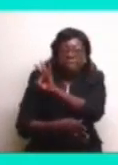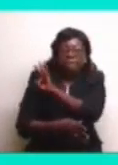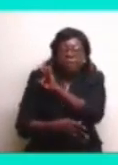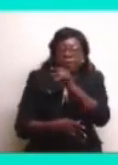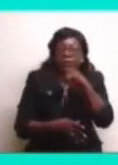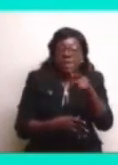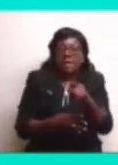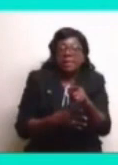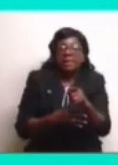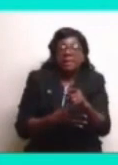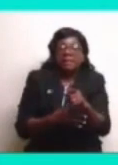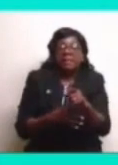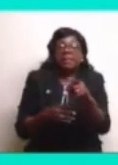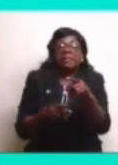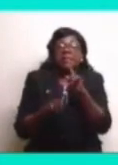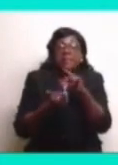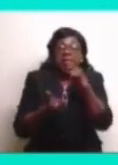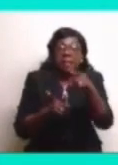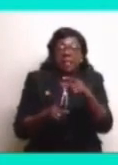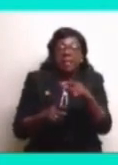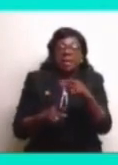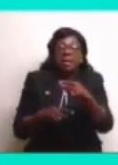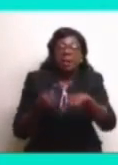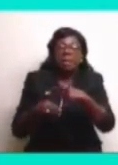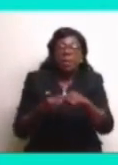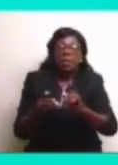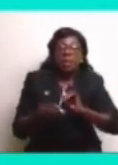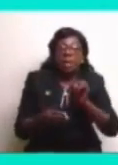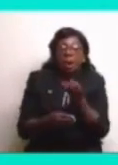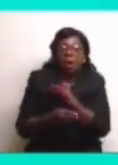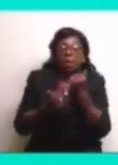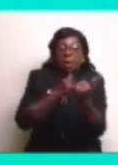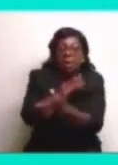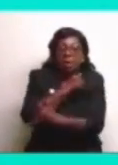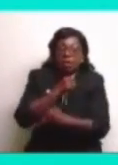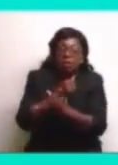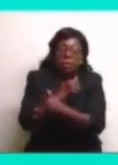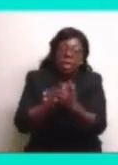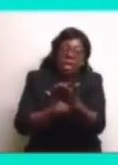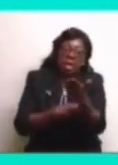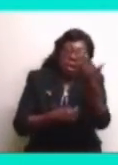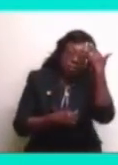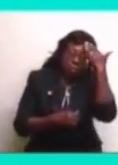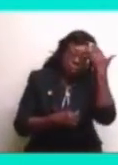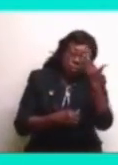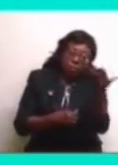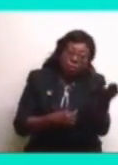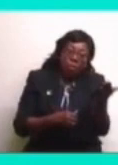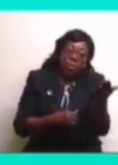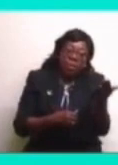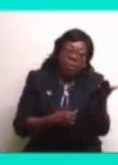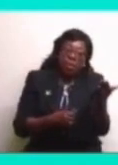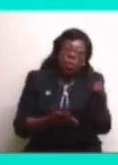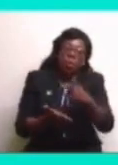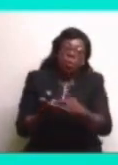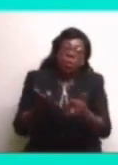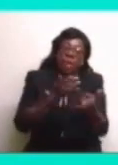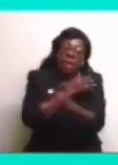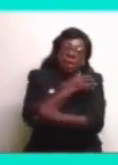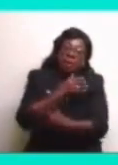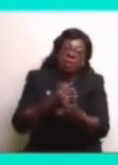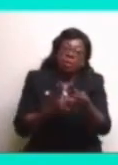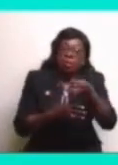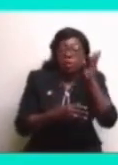about our country and those who may not recognize what our country was prior to